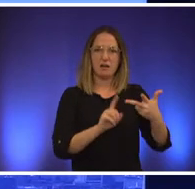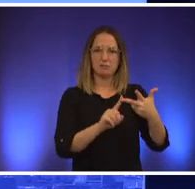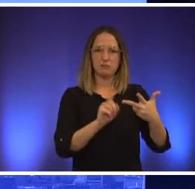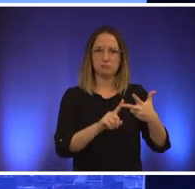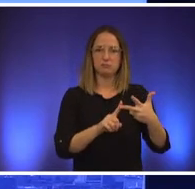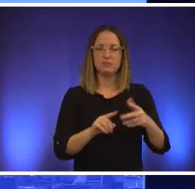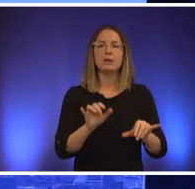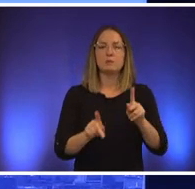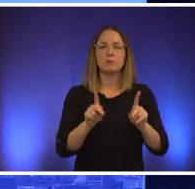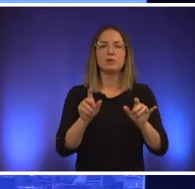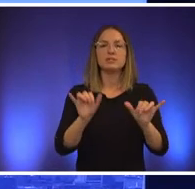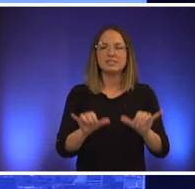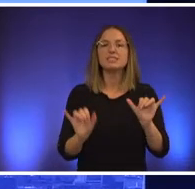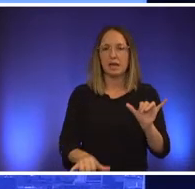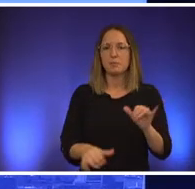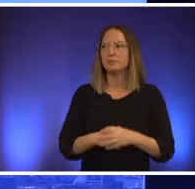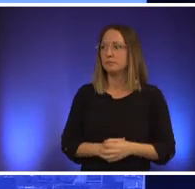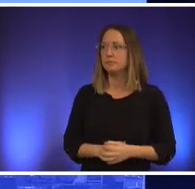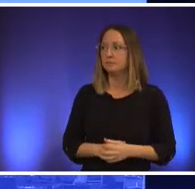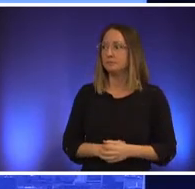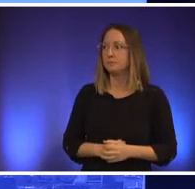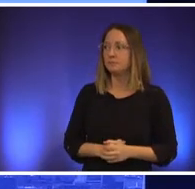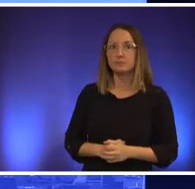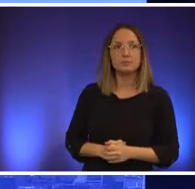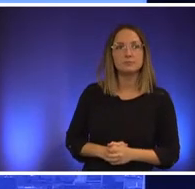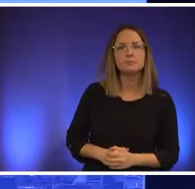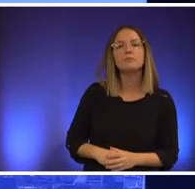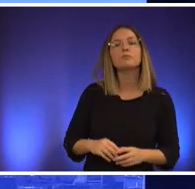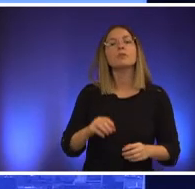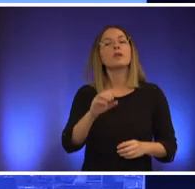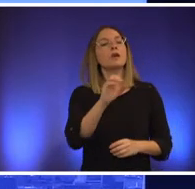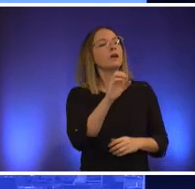santa imagine imagine if